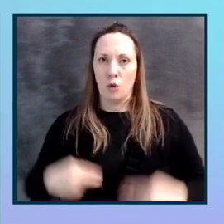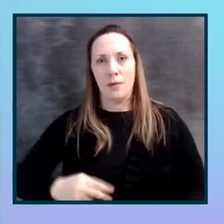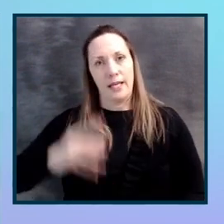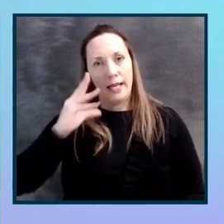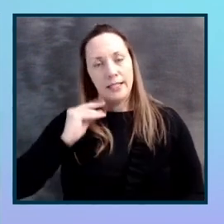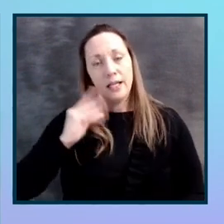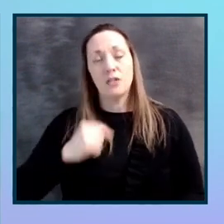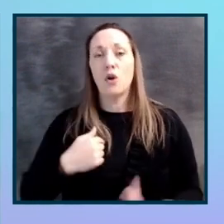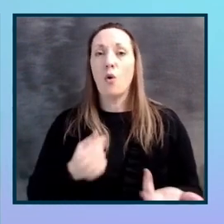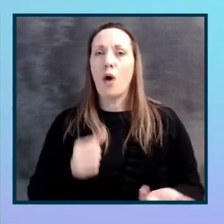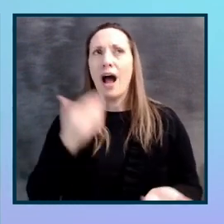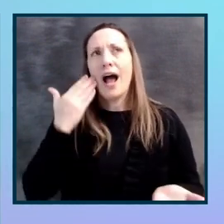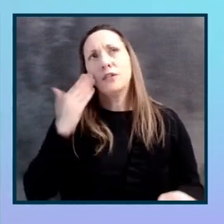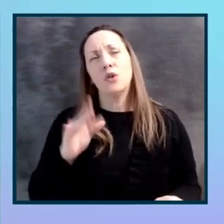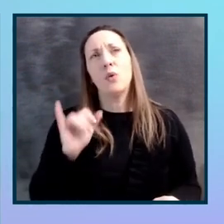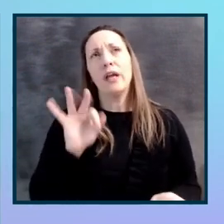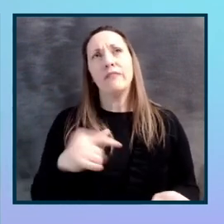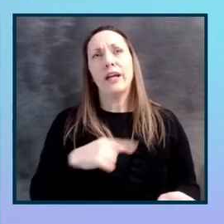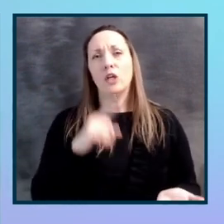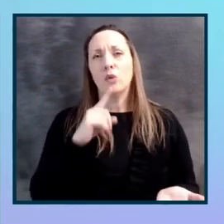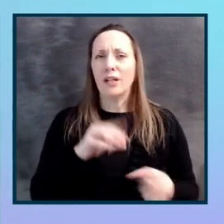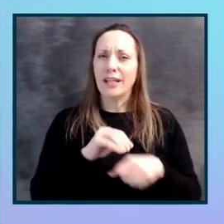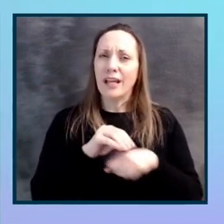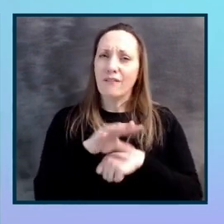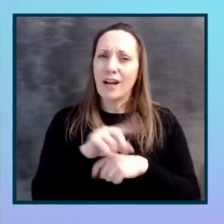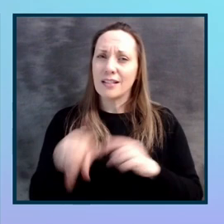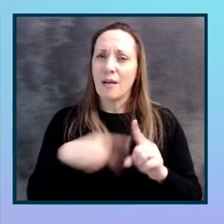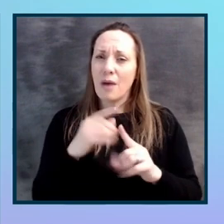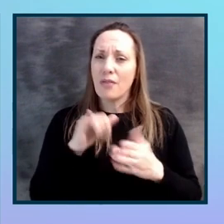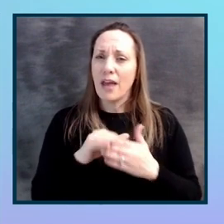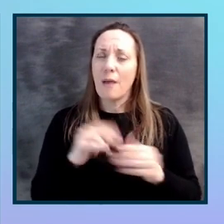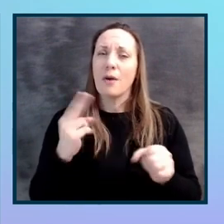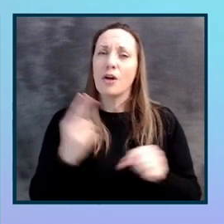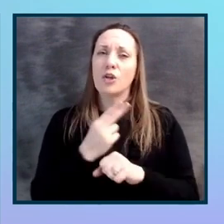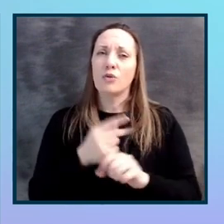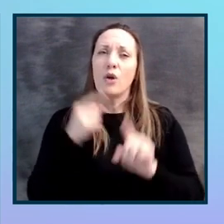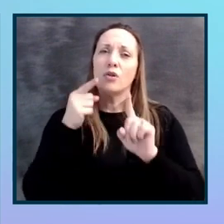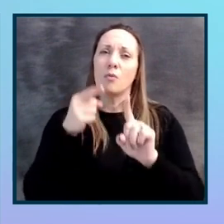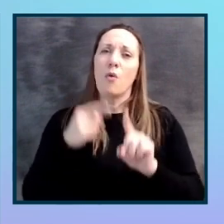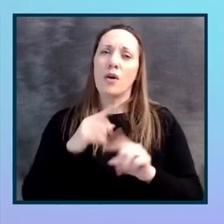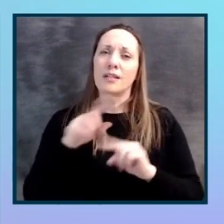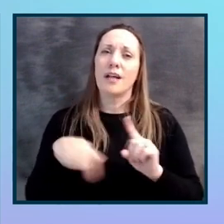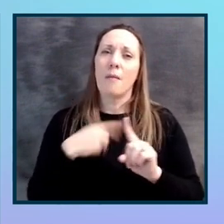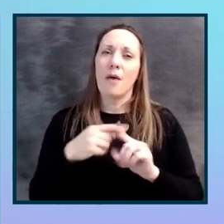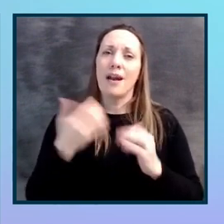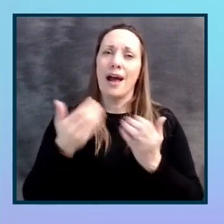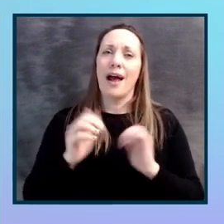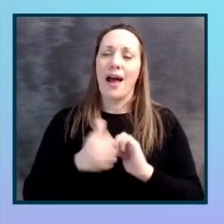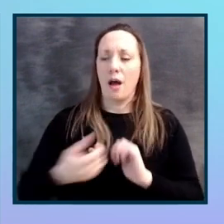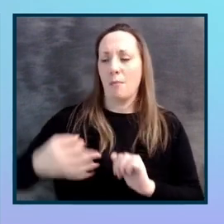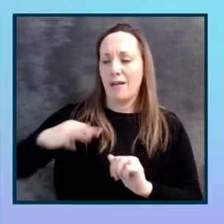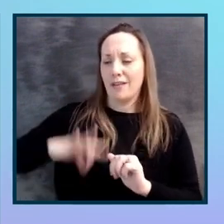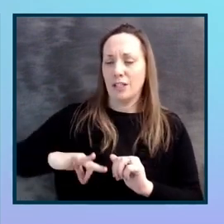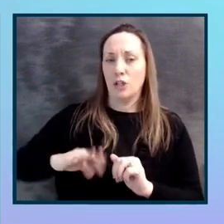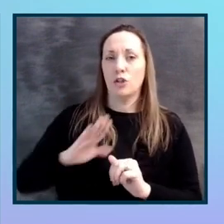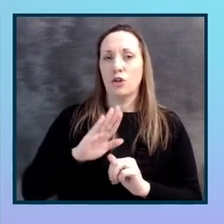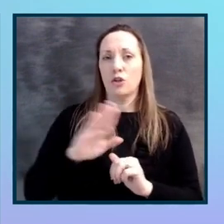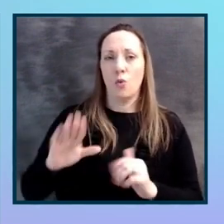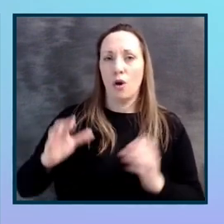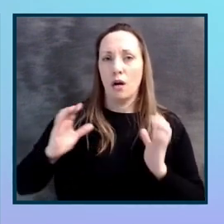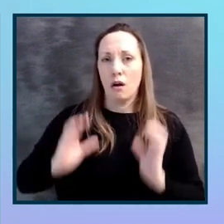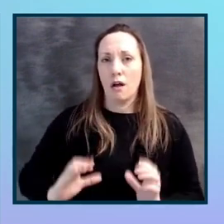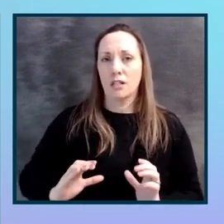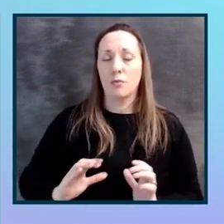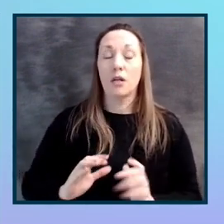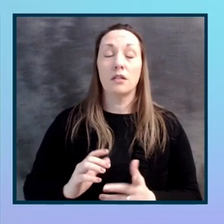I don't know if I can really advise about this, but use those points about obviously how beneficial this is to your customers, how